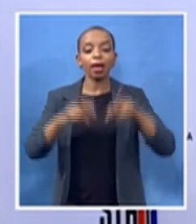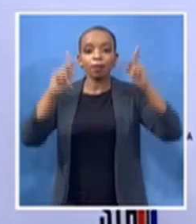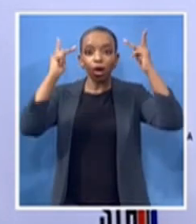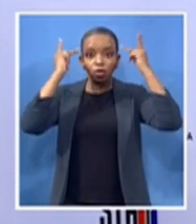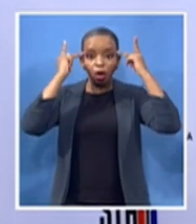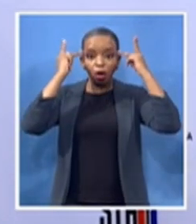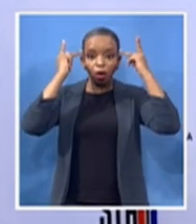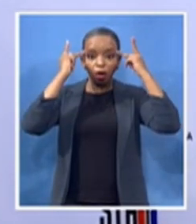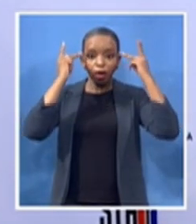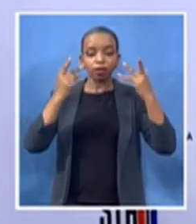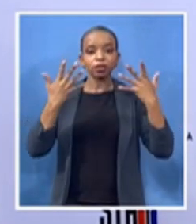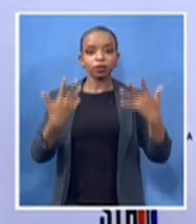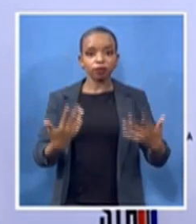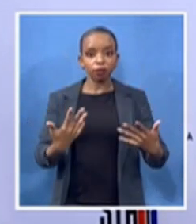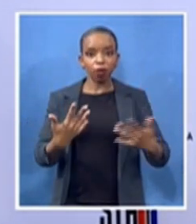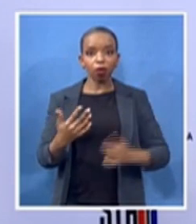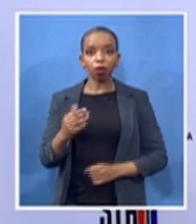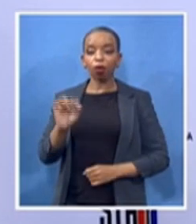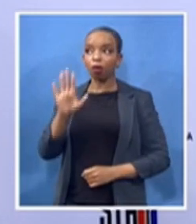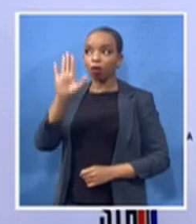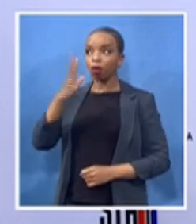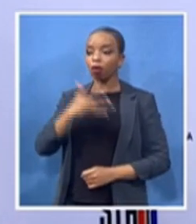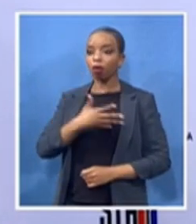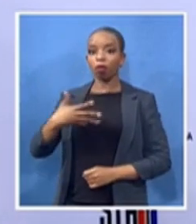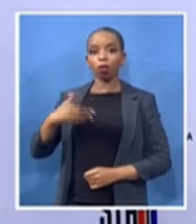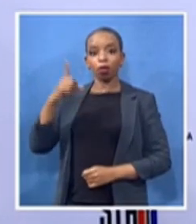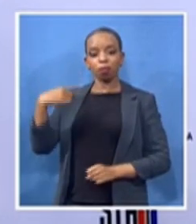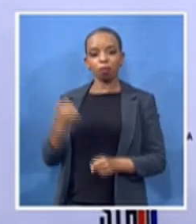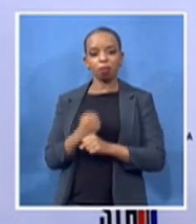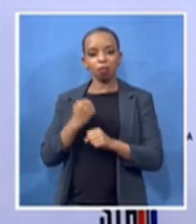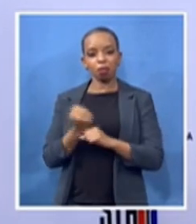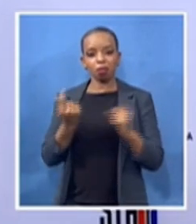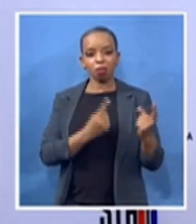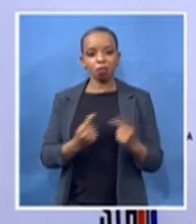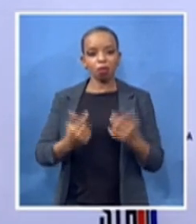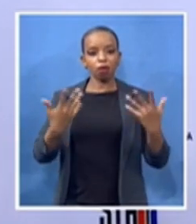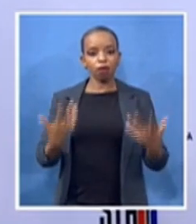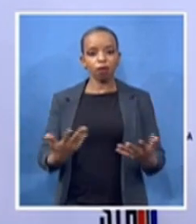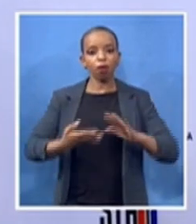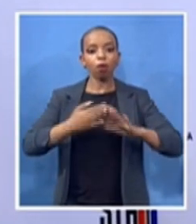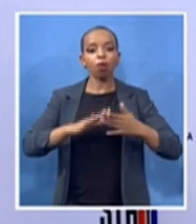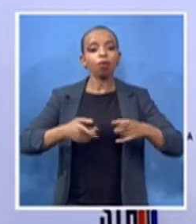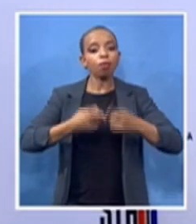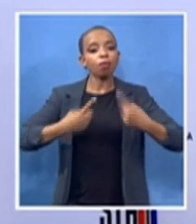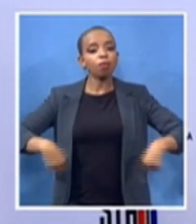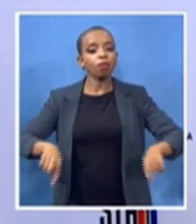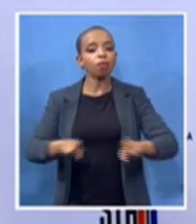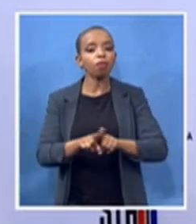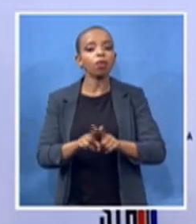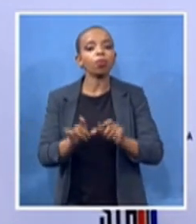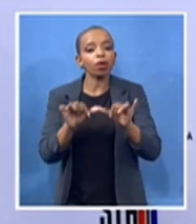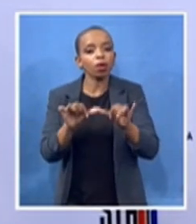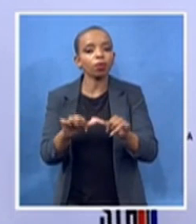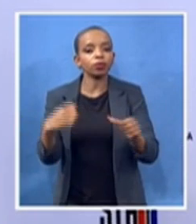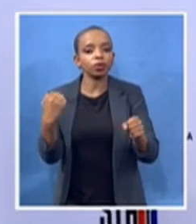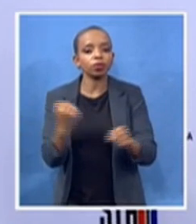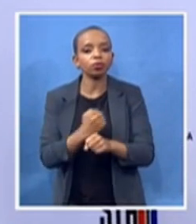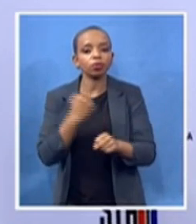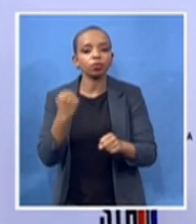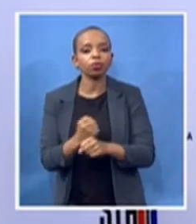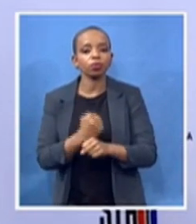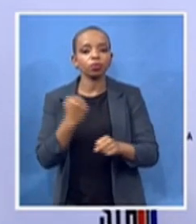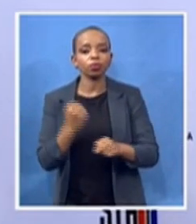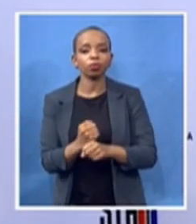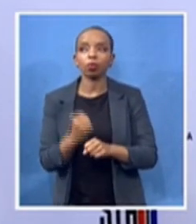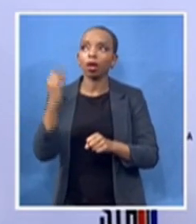societies our communities and how we can build from the foundations that she laid and also the foundations that other um